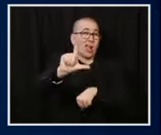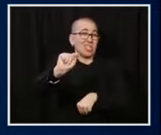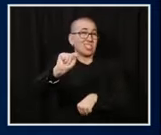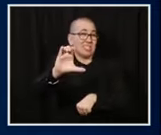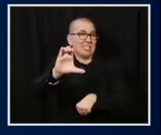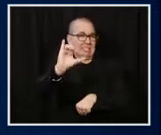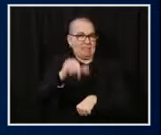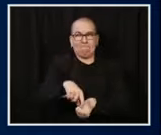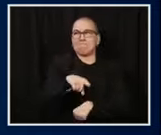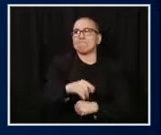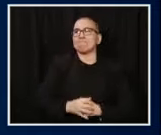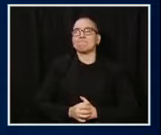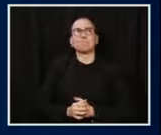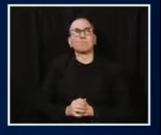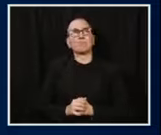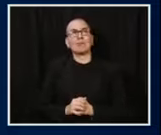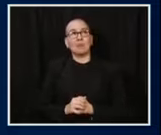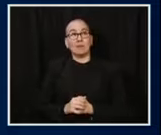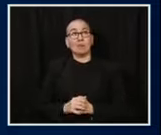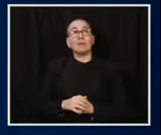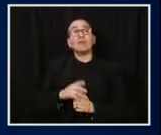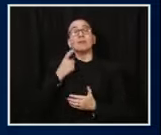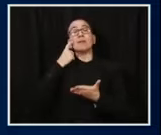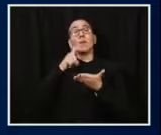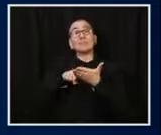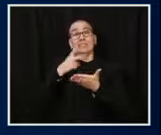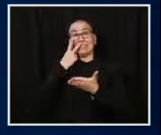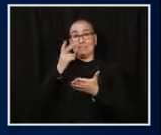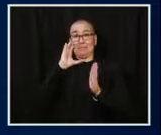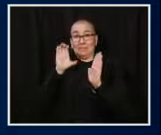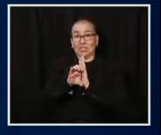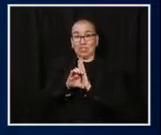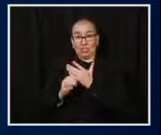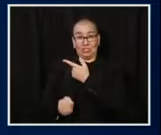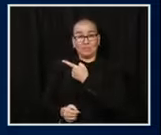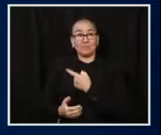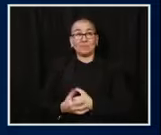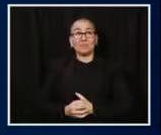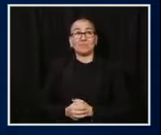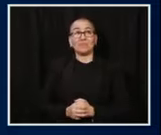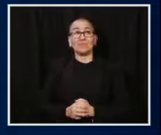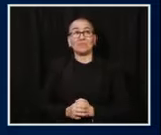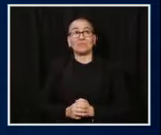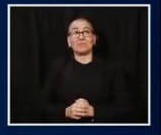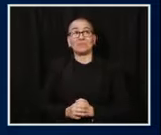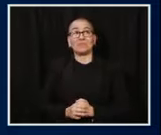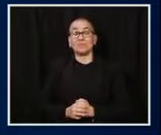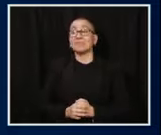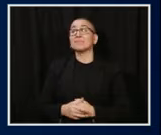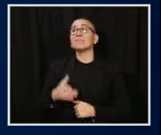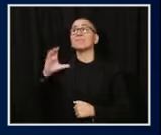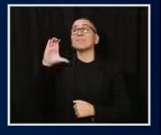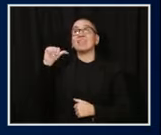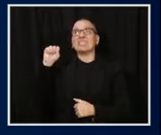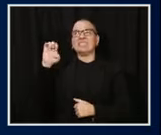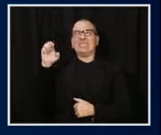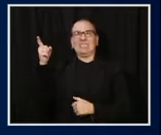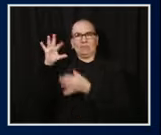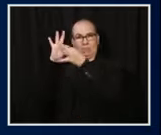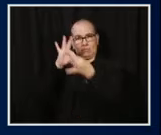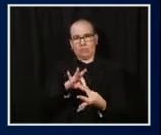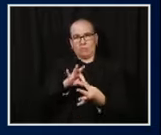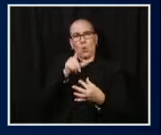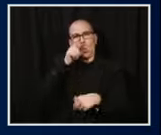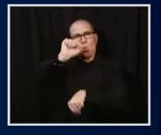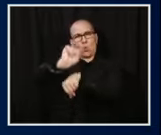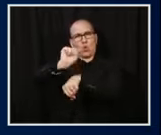But we see here on this graph what has transpired with cases in healthcare workers increasing at a rapid rate just in